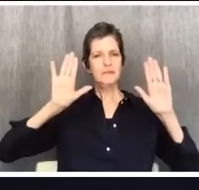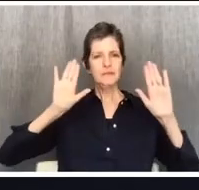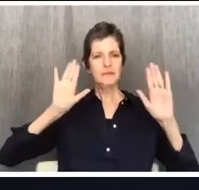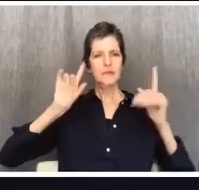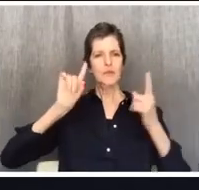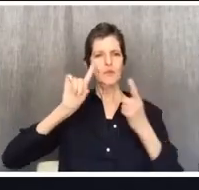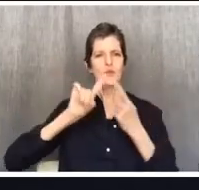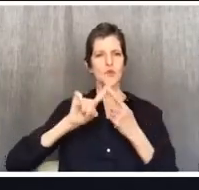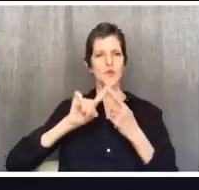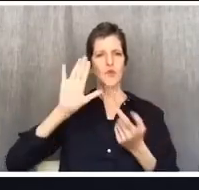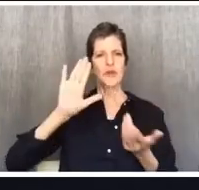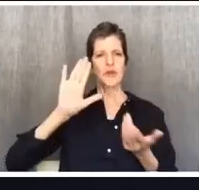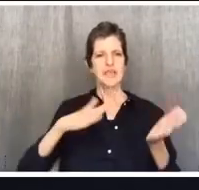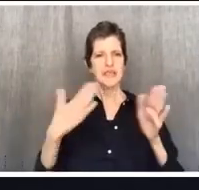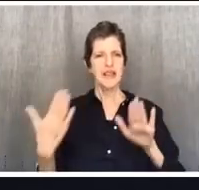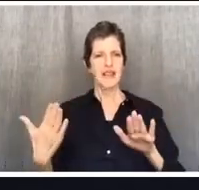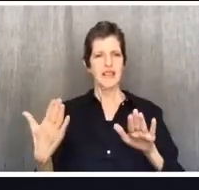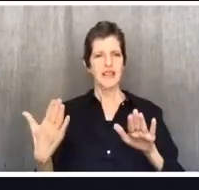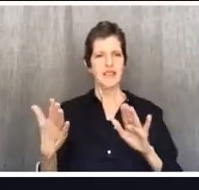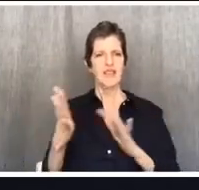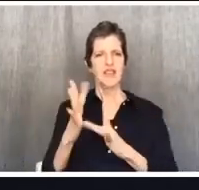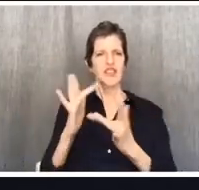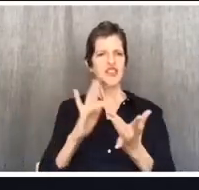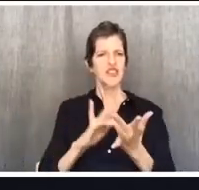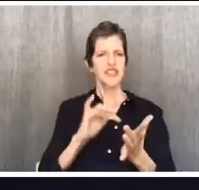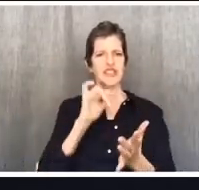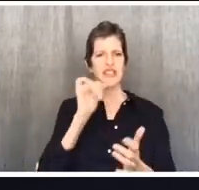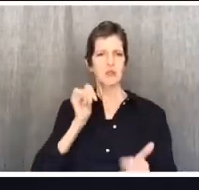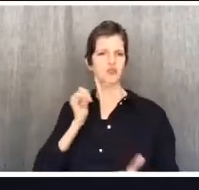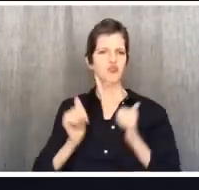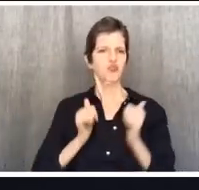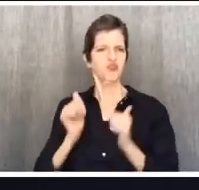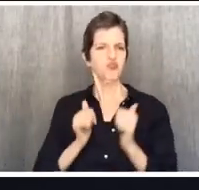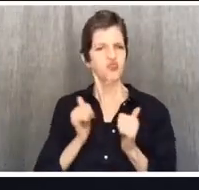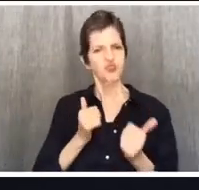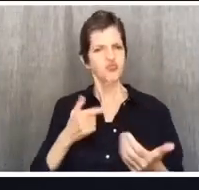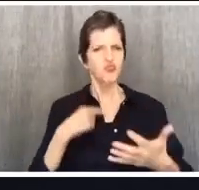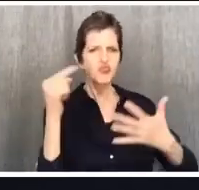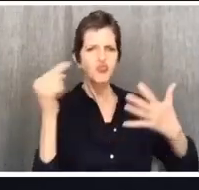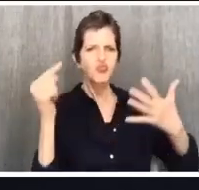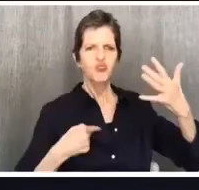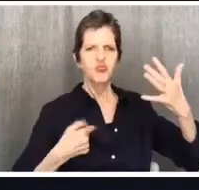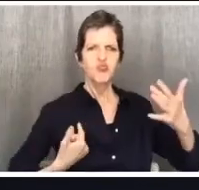-assertion. His love constrained his liberty.